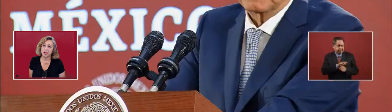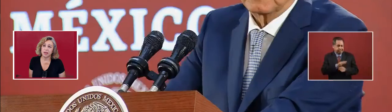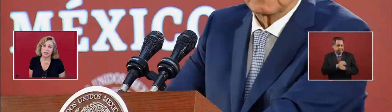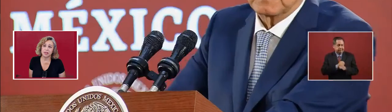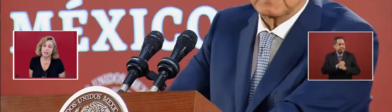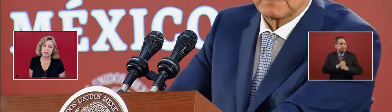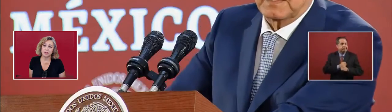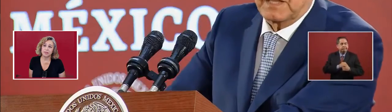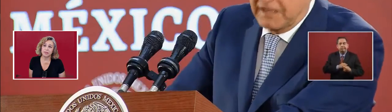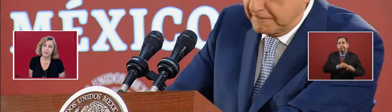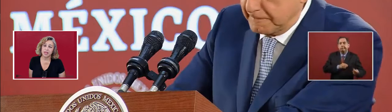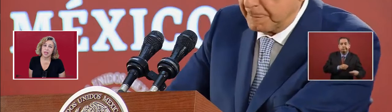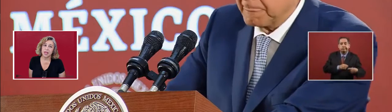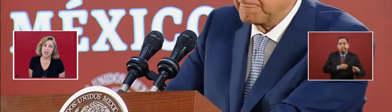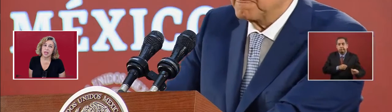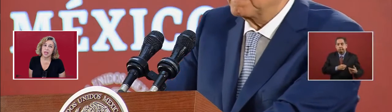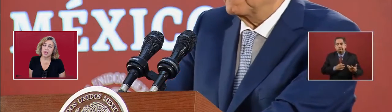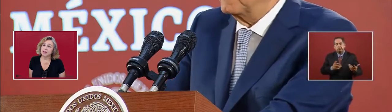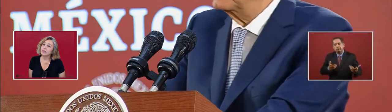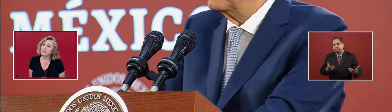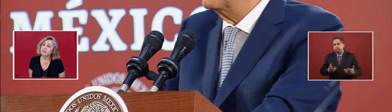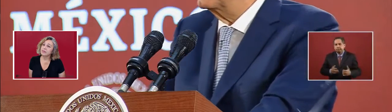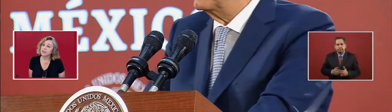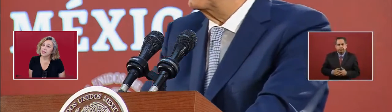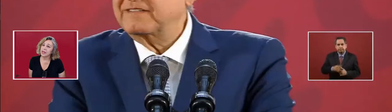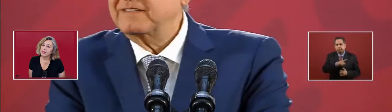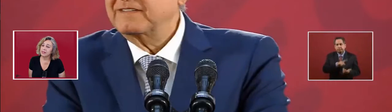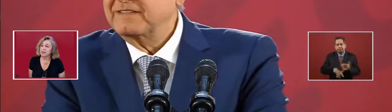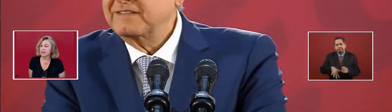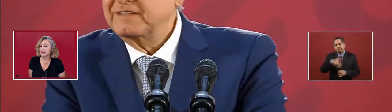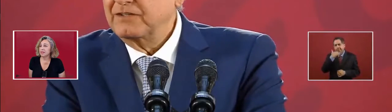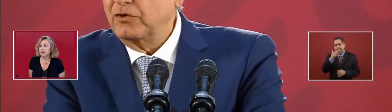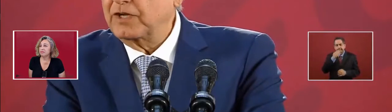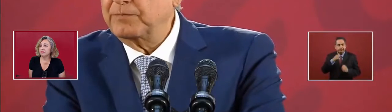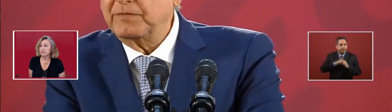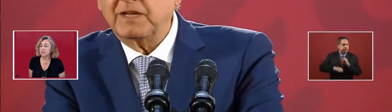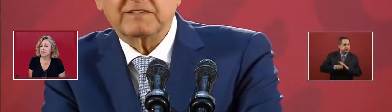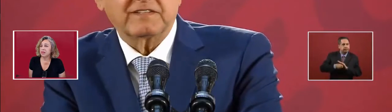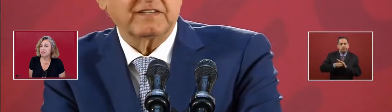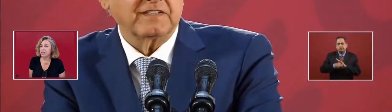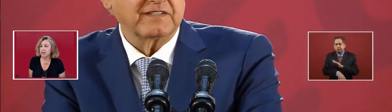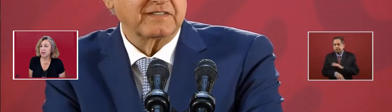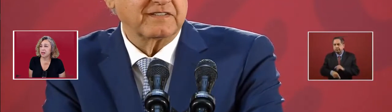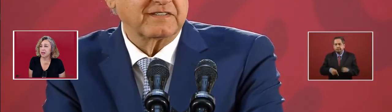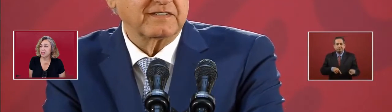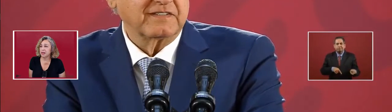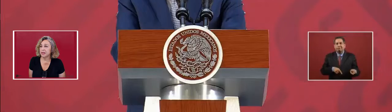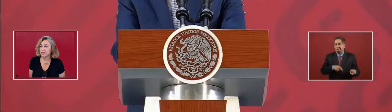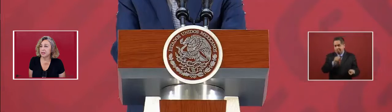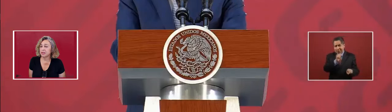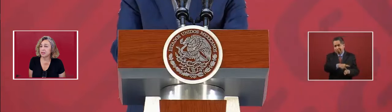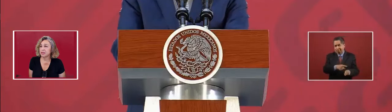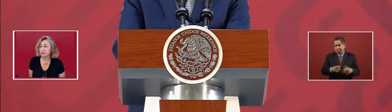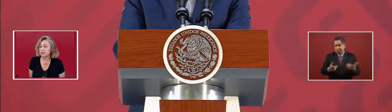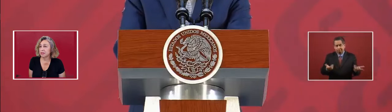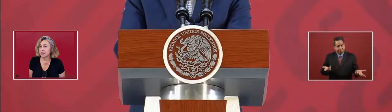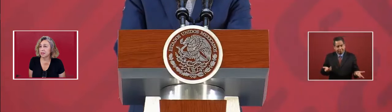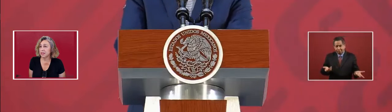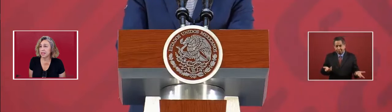contracted and the thieving schemes.